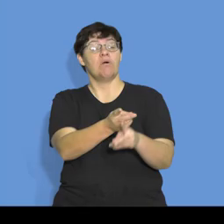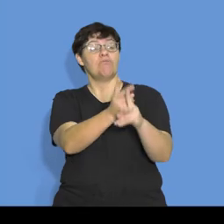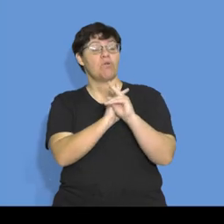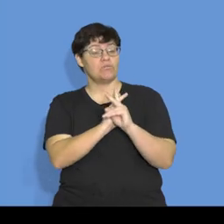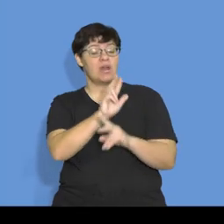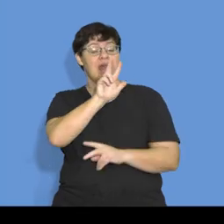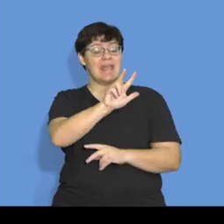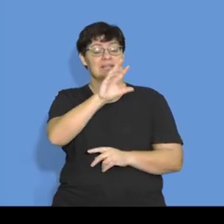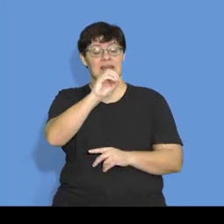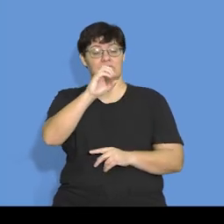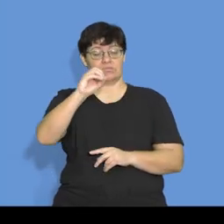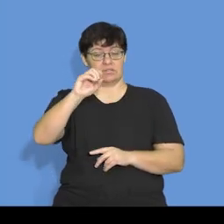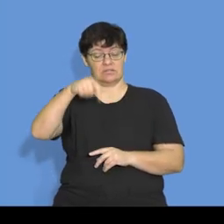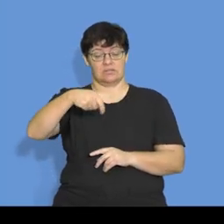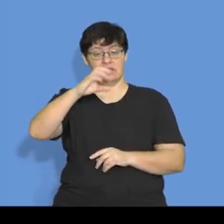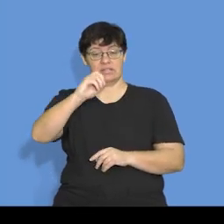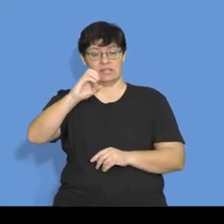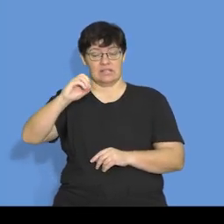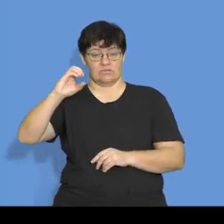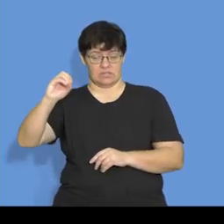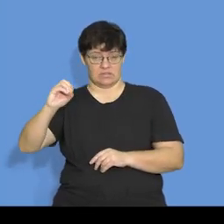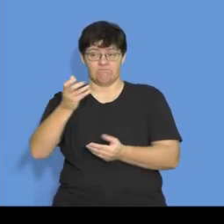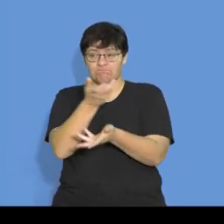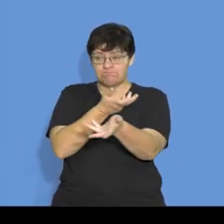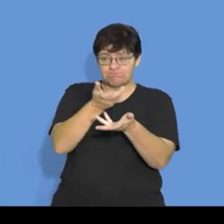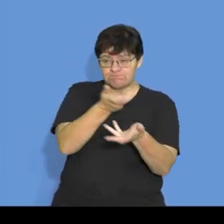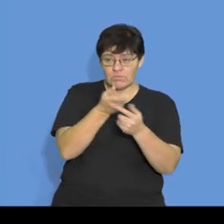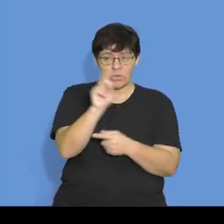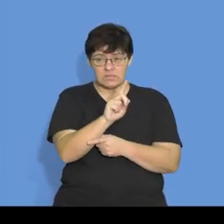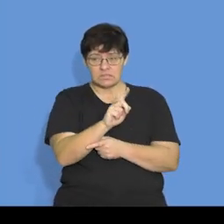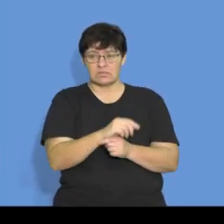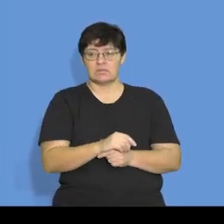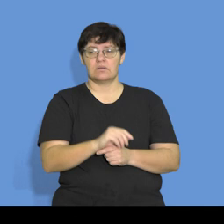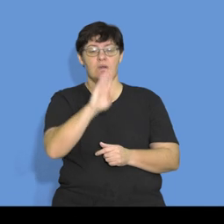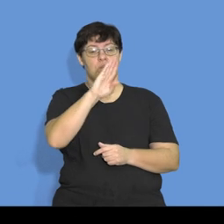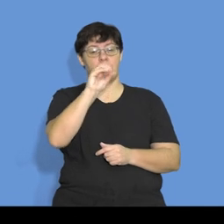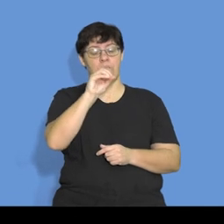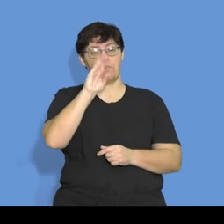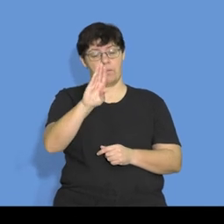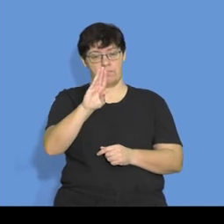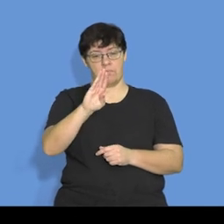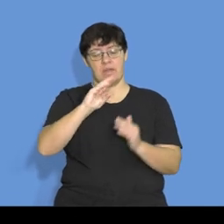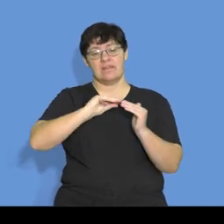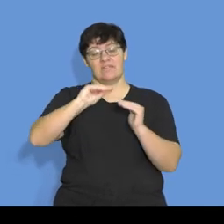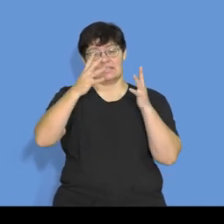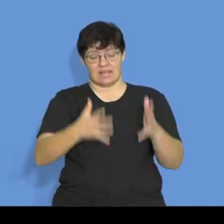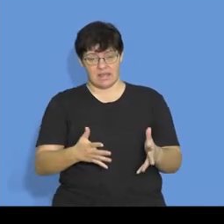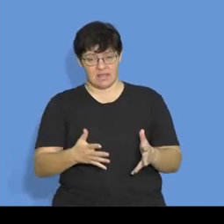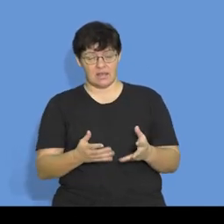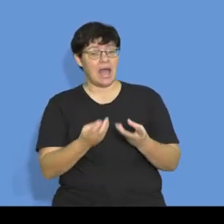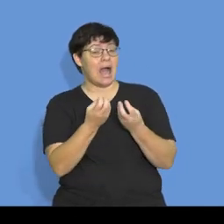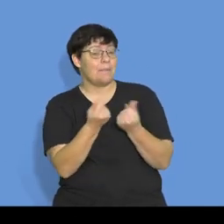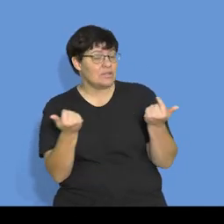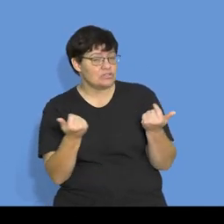,000 was negotiated with pop investors at 18% per annum.